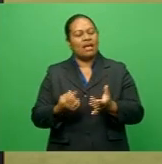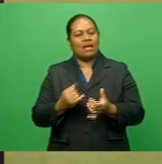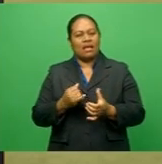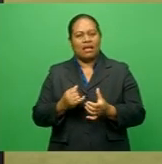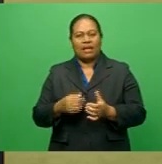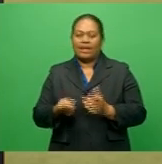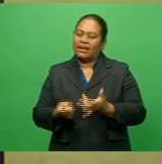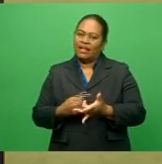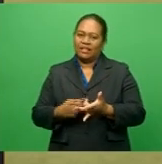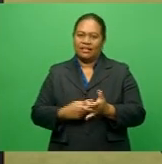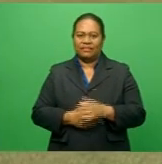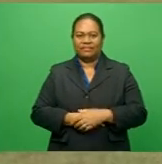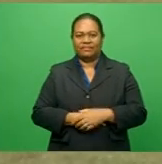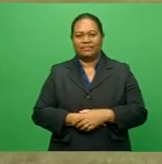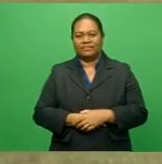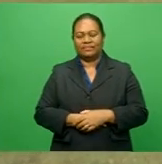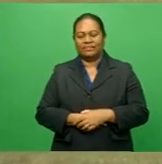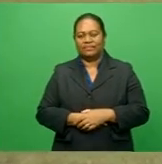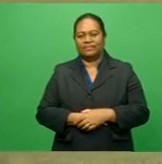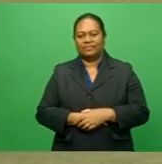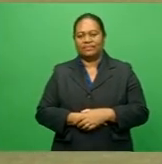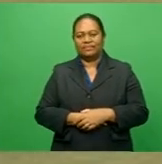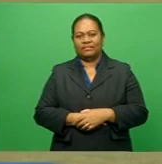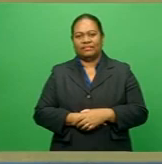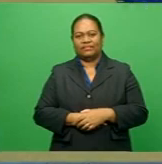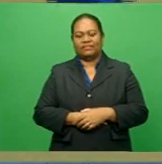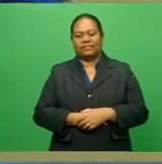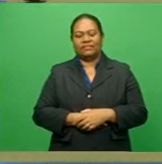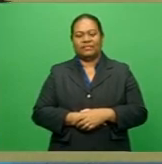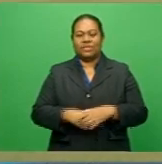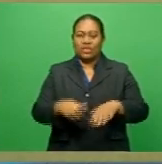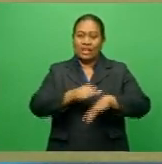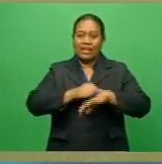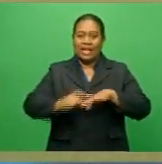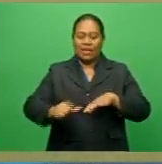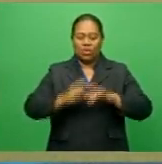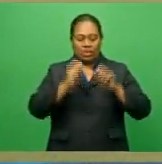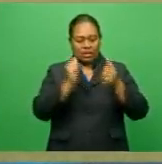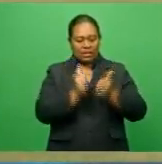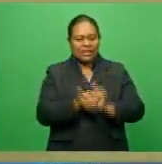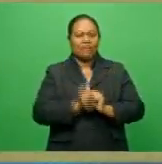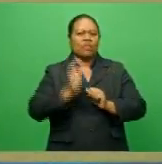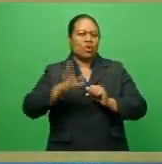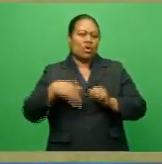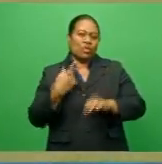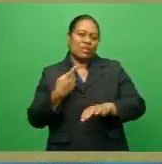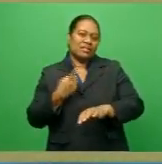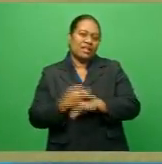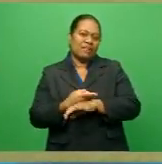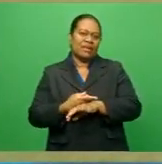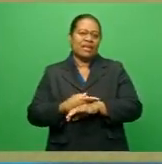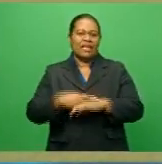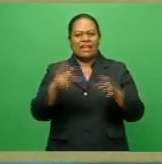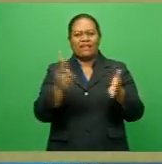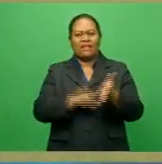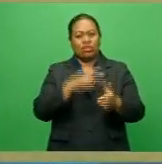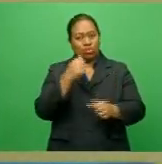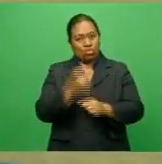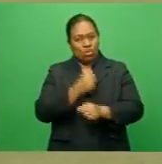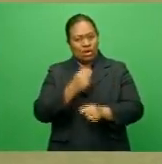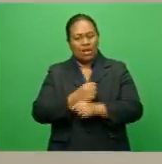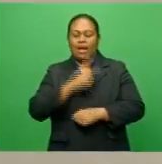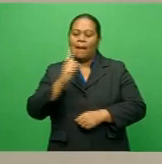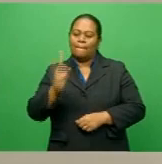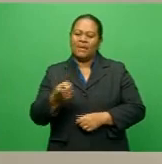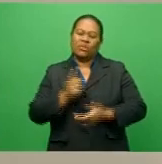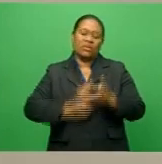Karalini Tavi has more. The annual tournament is normally held at the Vatukola Bowling Club, but due to the current